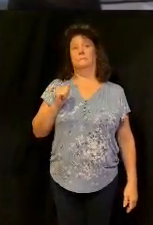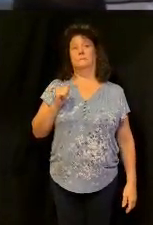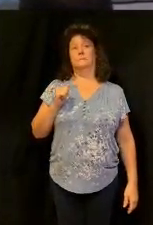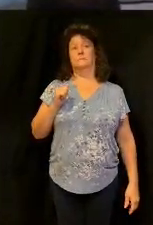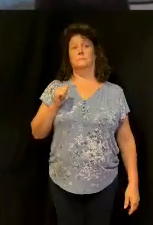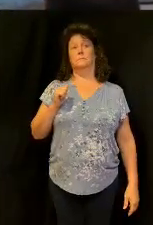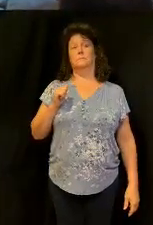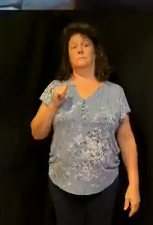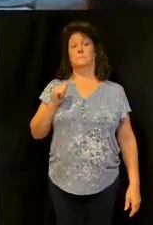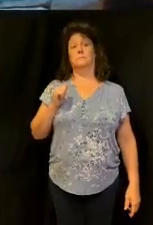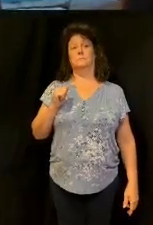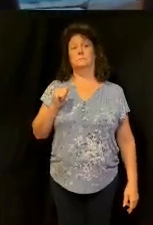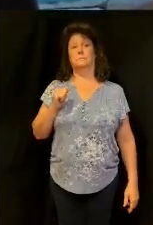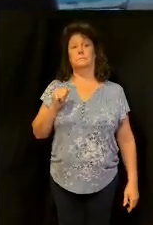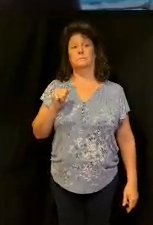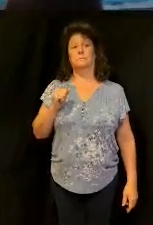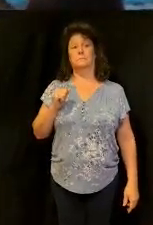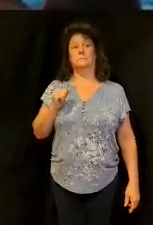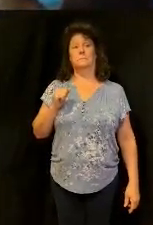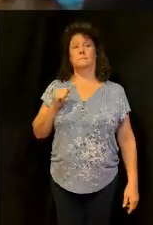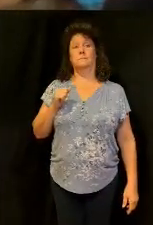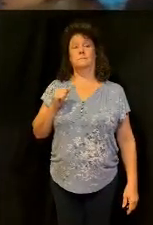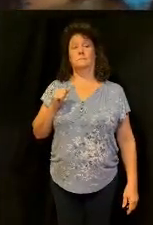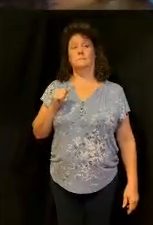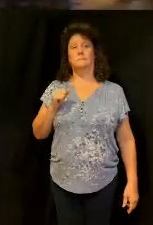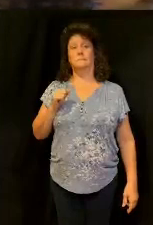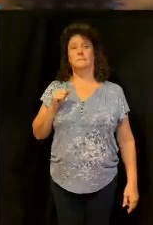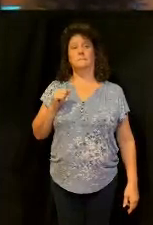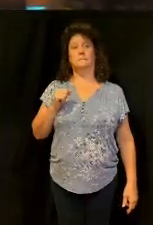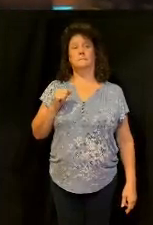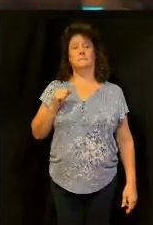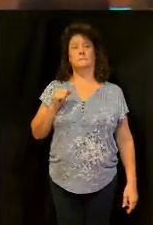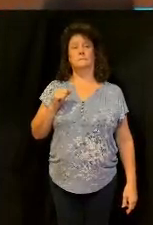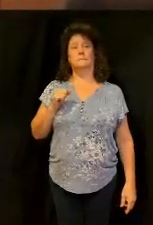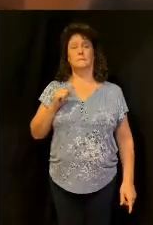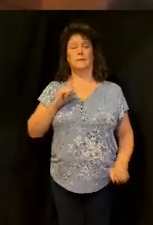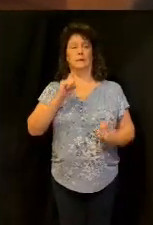he's been giving me you know five hundred dollars a month